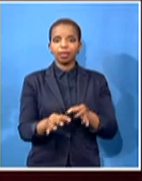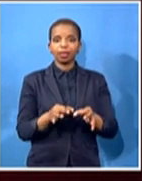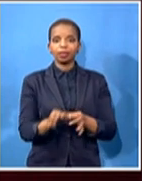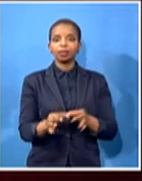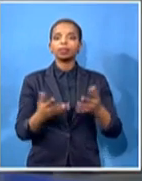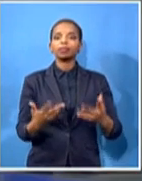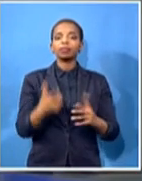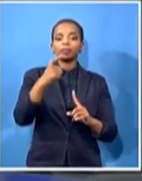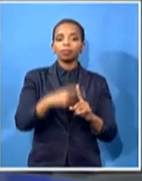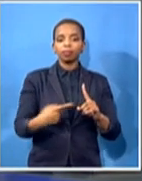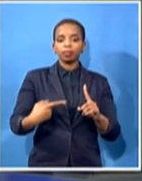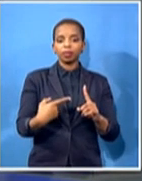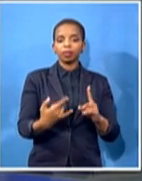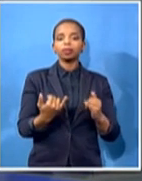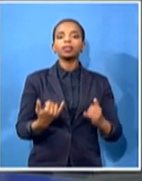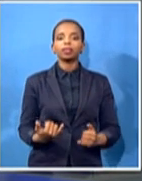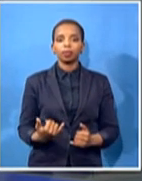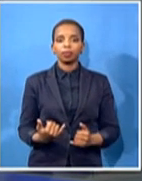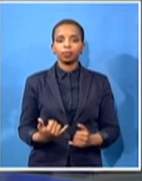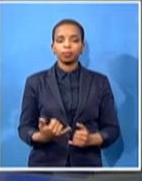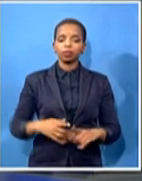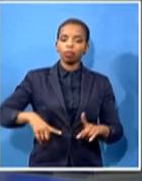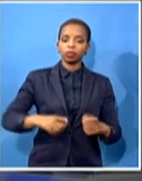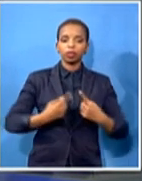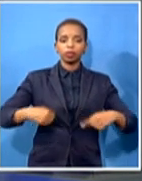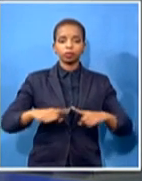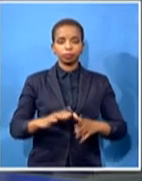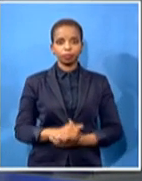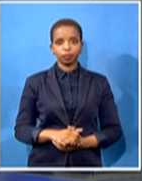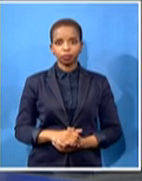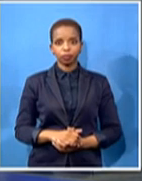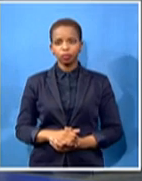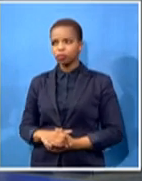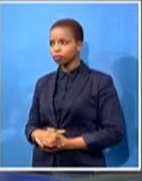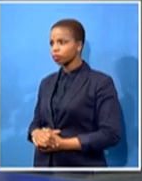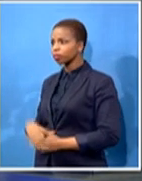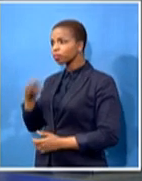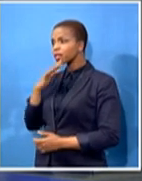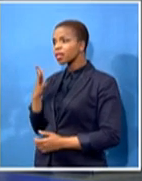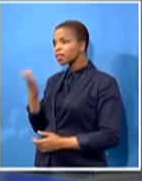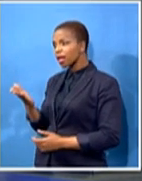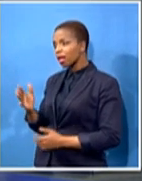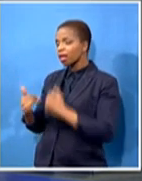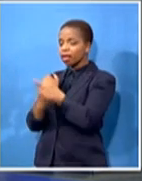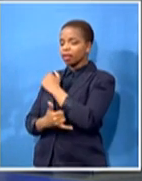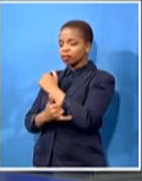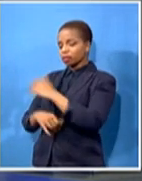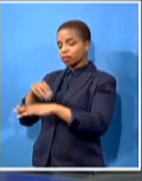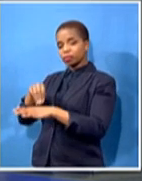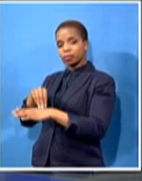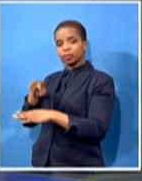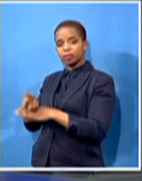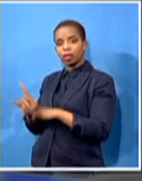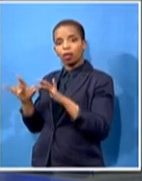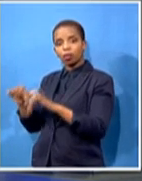Is there an appetite in Sweden to continue with digging up the facts, or is there a